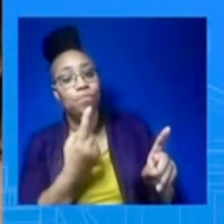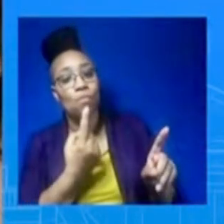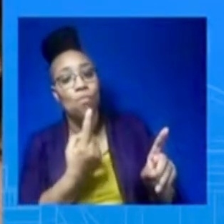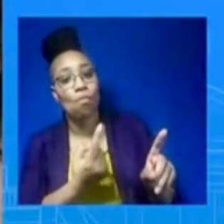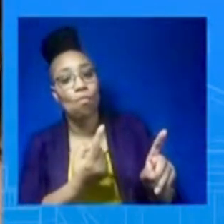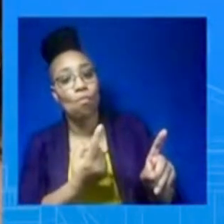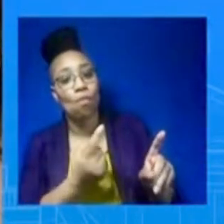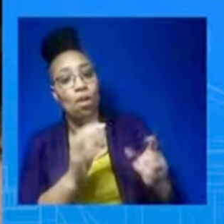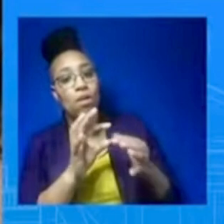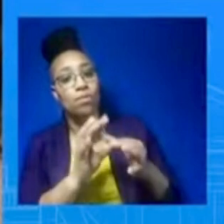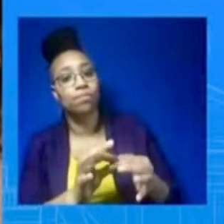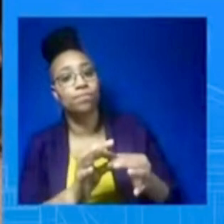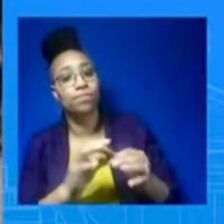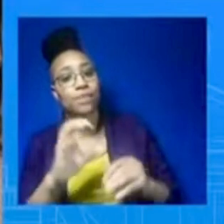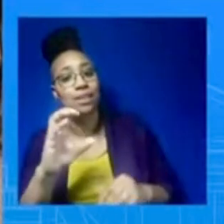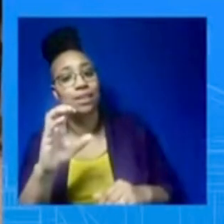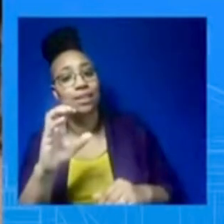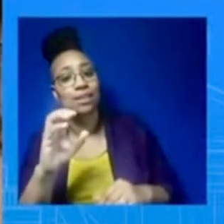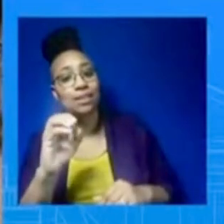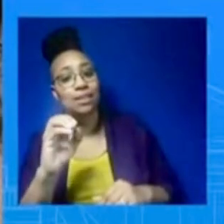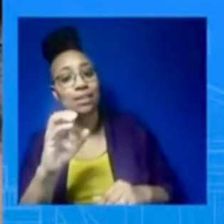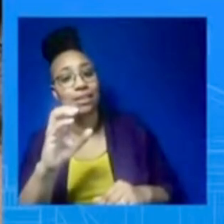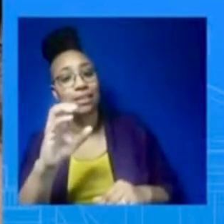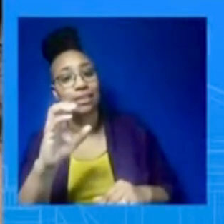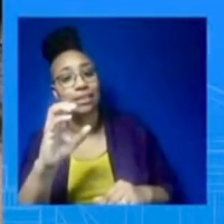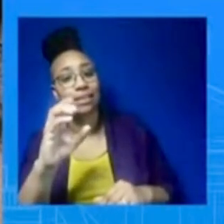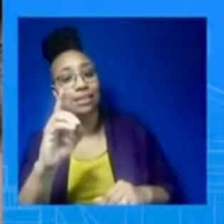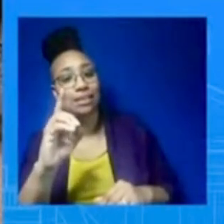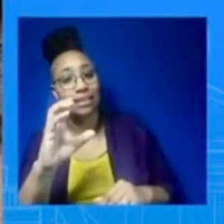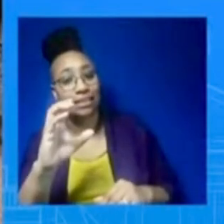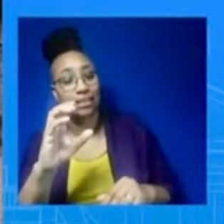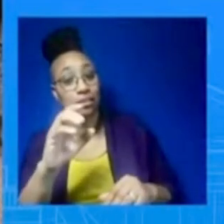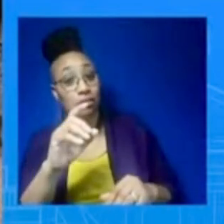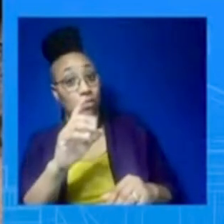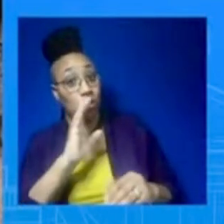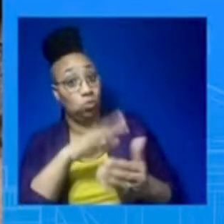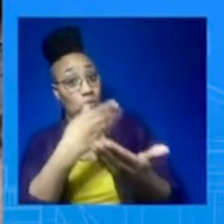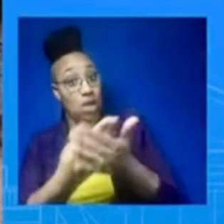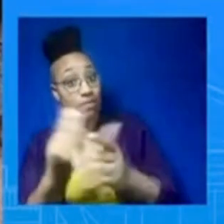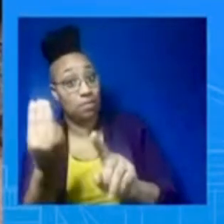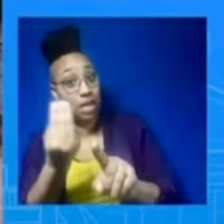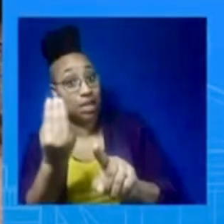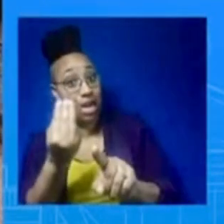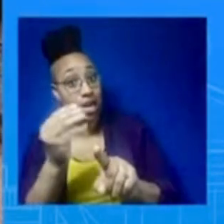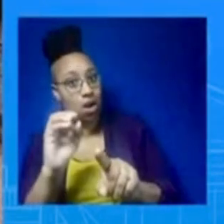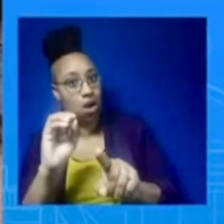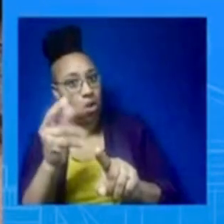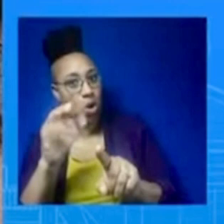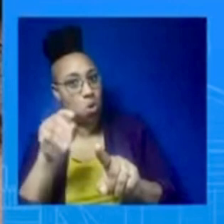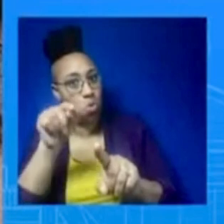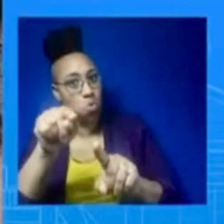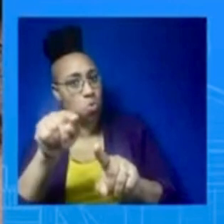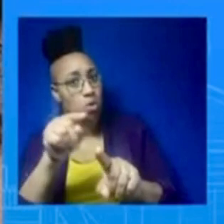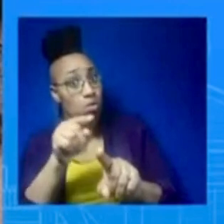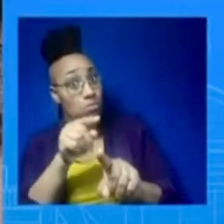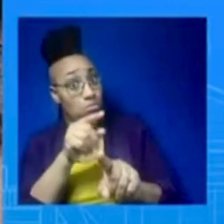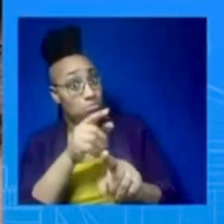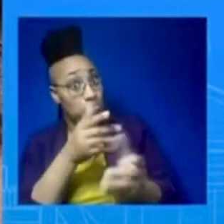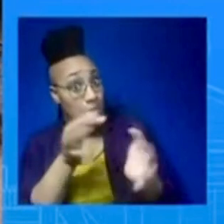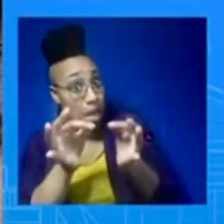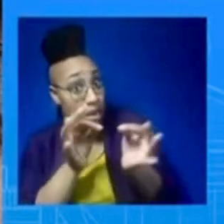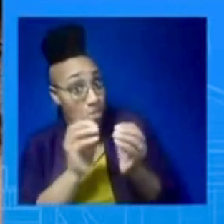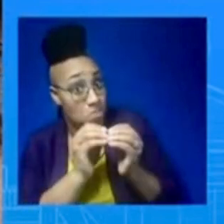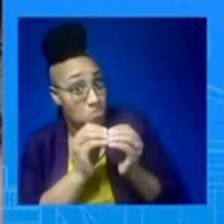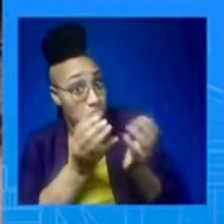going to be on the ground on Monday. I'm hoping you can kind of explain for people just why they're only hitting the ground on Monday.